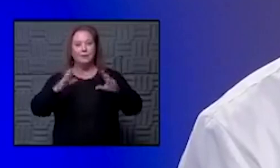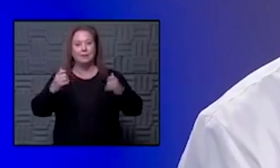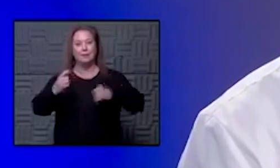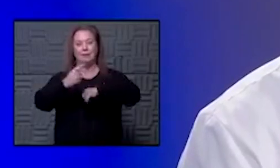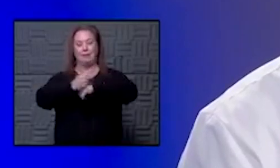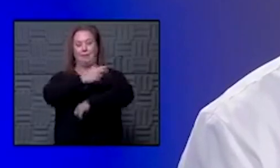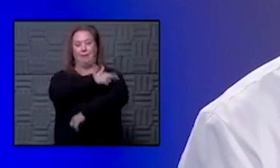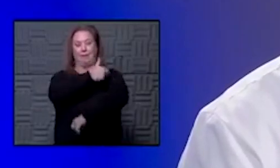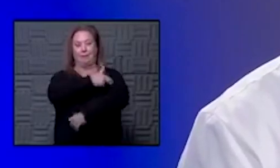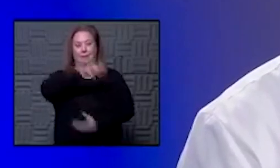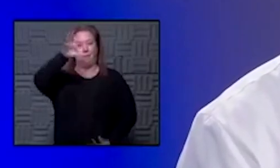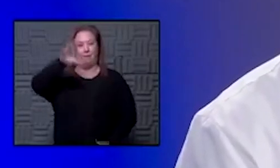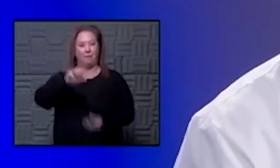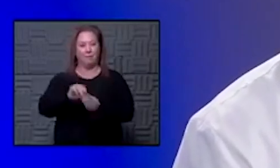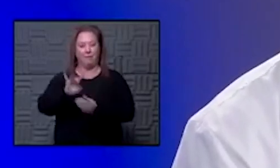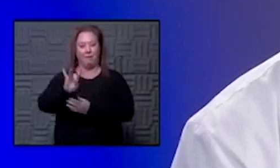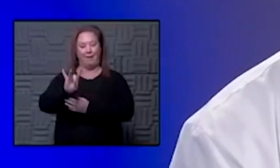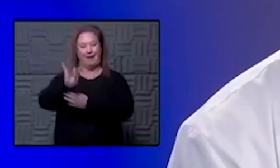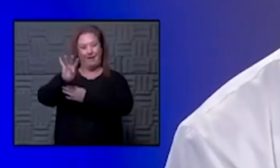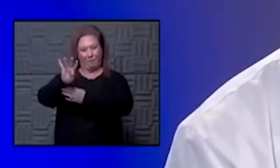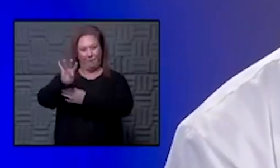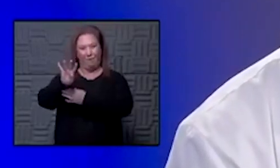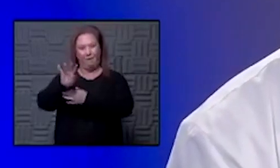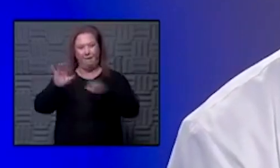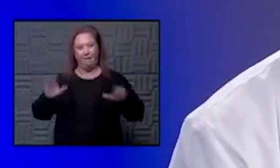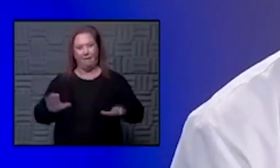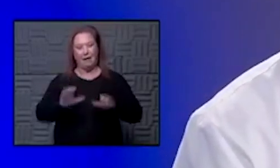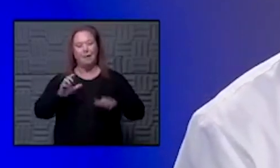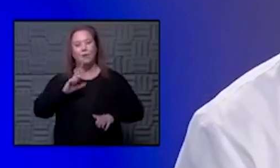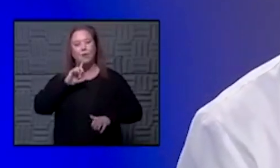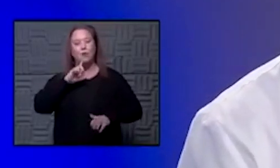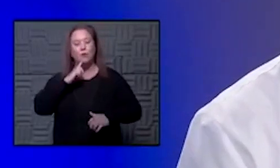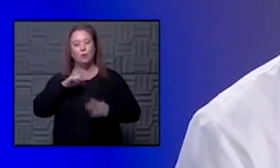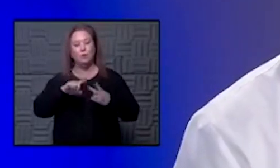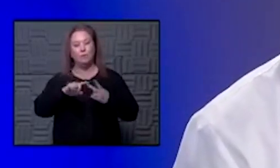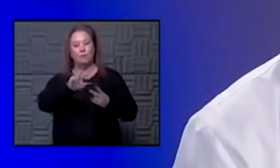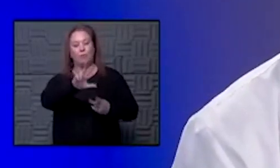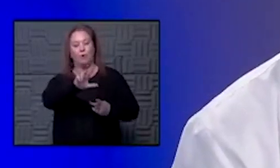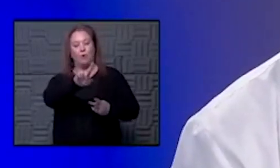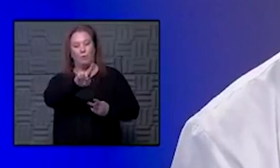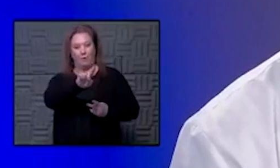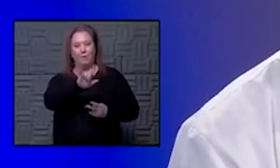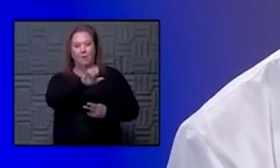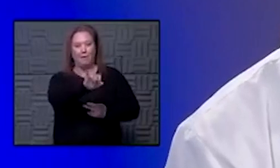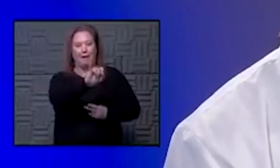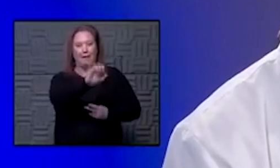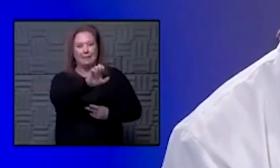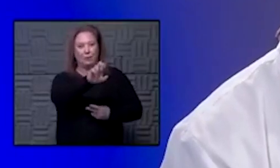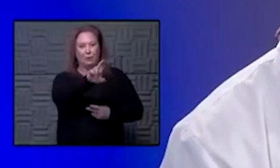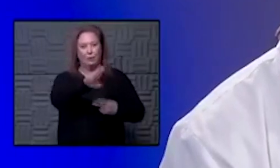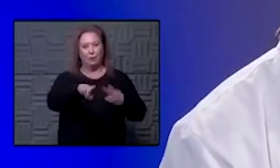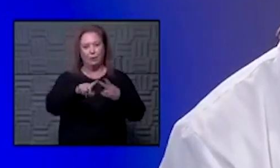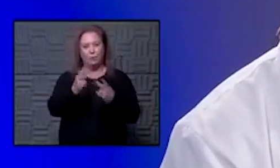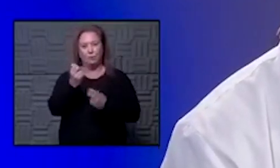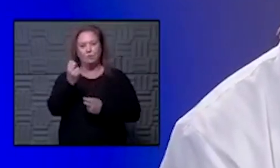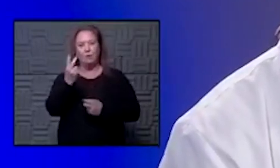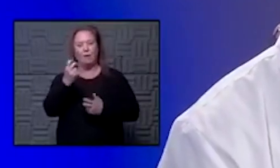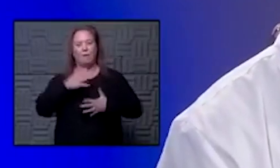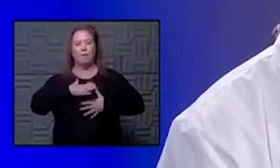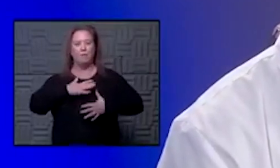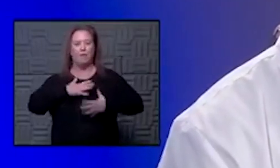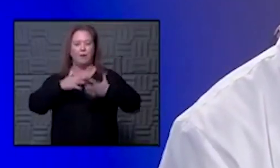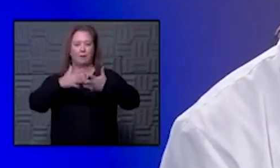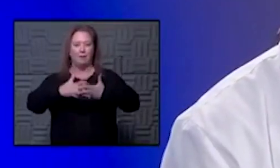hospital we have 84 active or acute infections with 31 of those in the ICU and 12 of those on the ventilator.